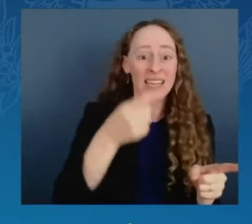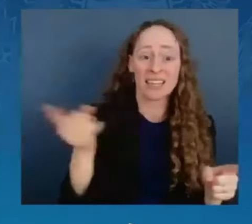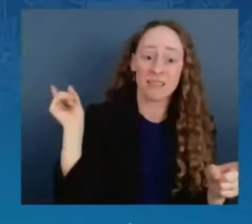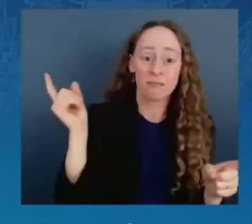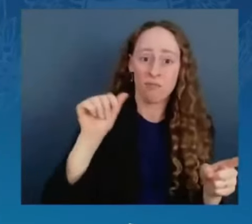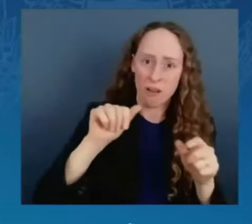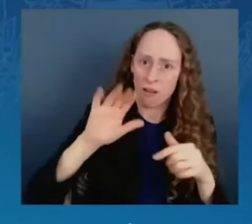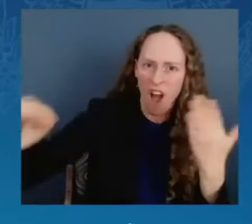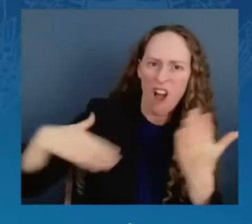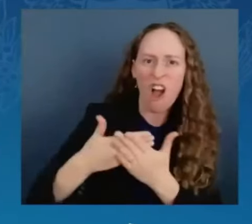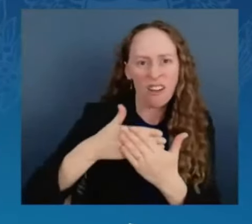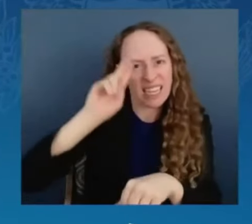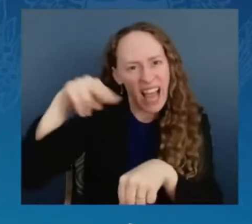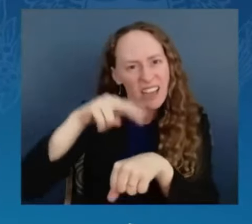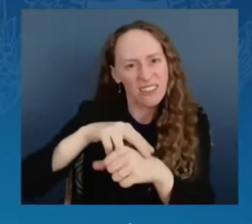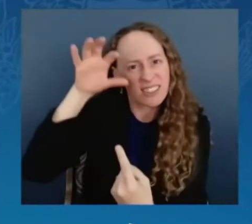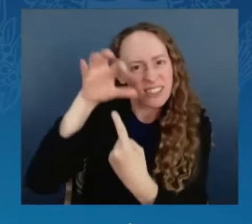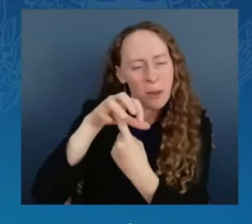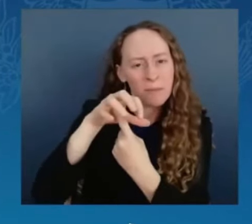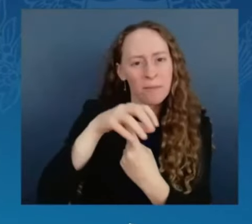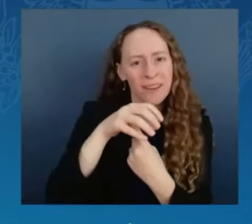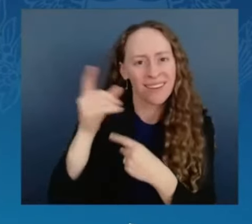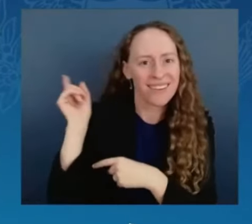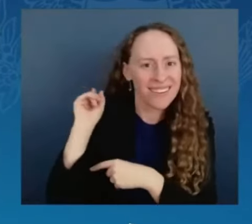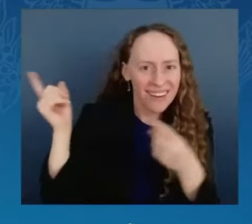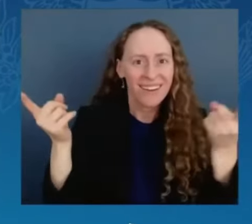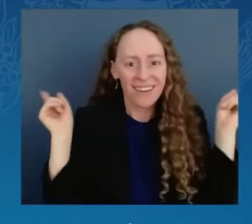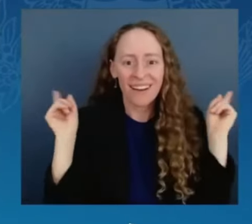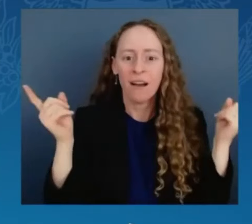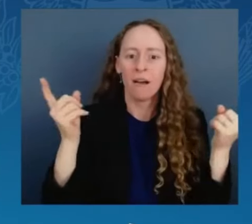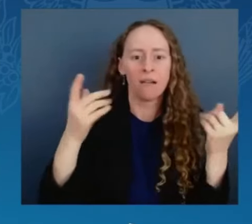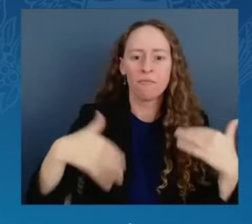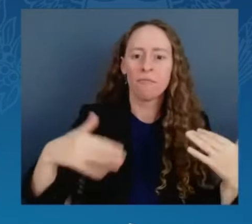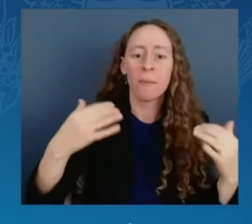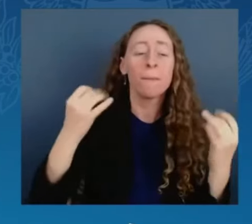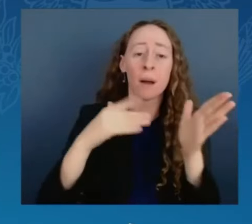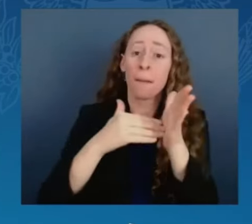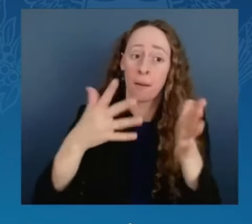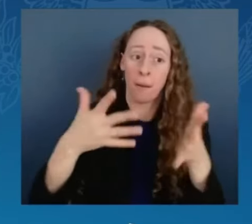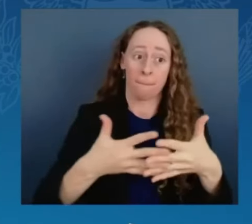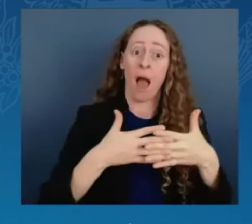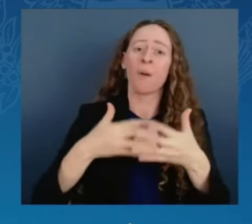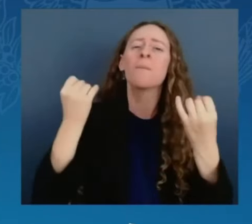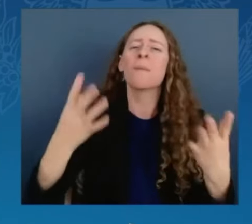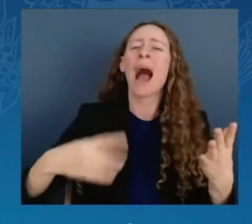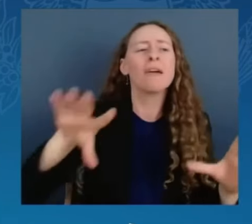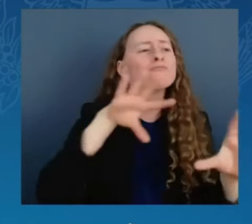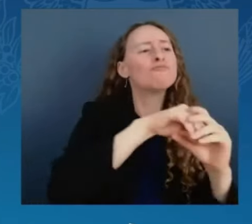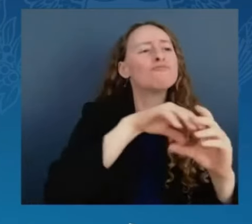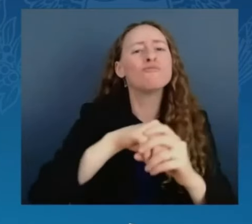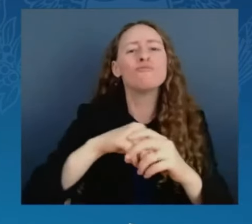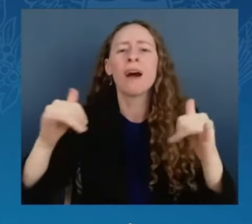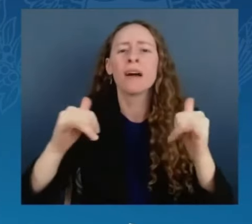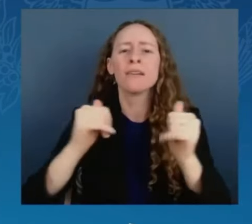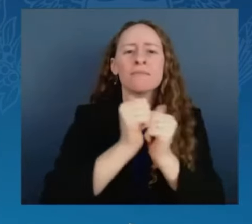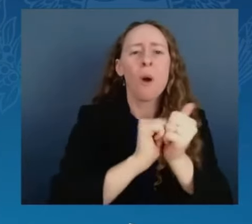In America, tens of millions of people play a sport as a child, and the best of the best grow